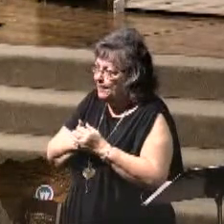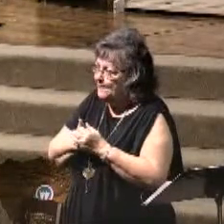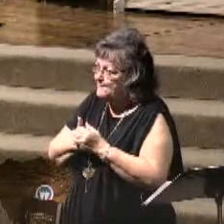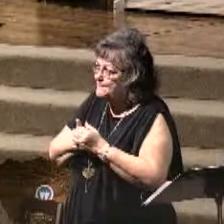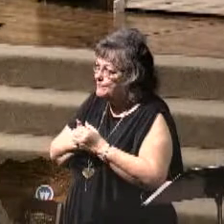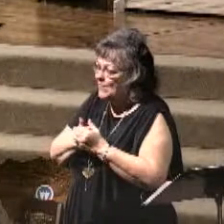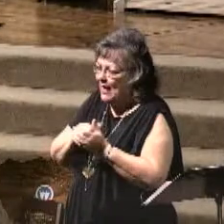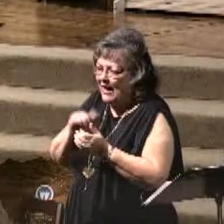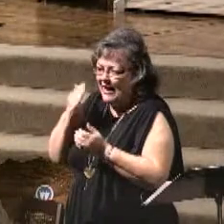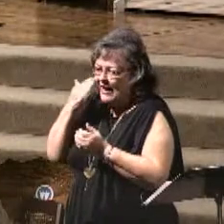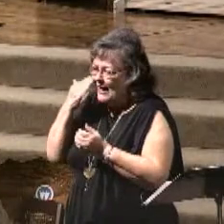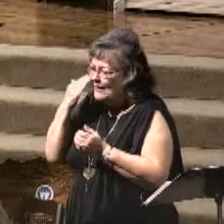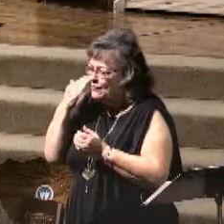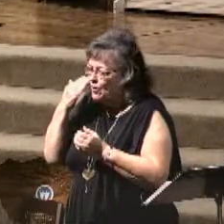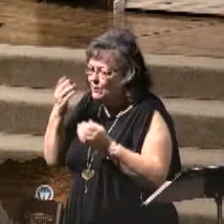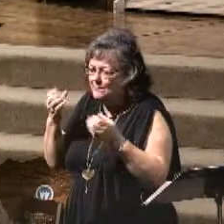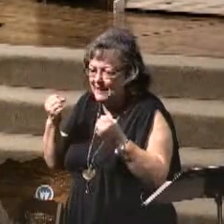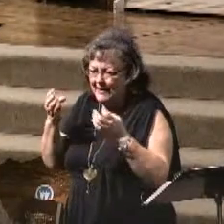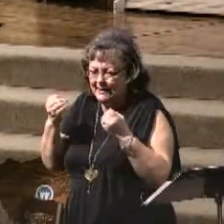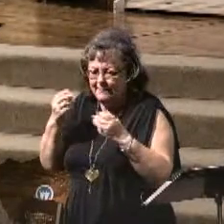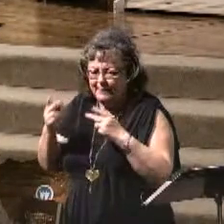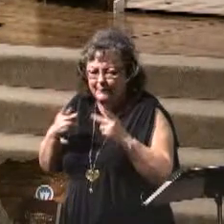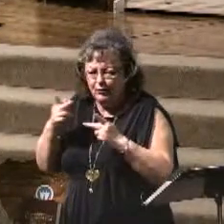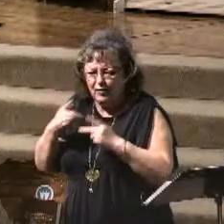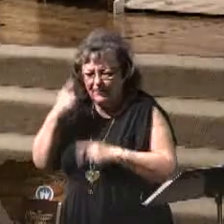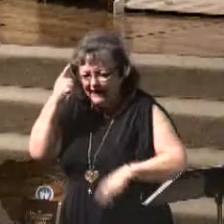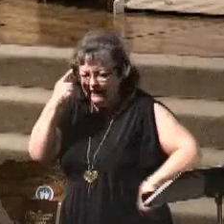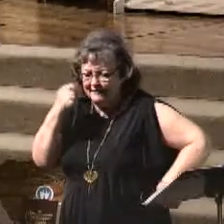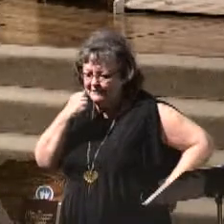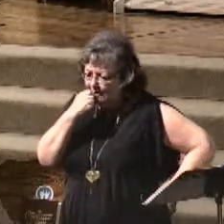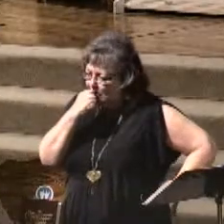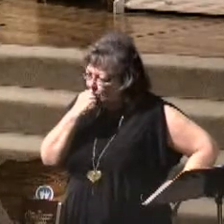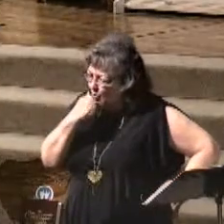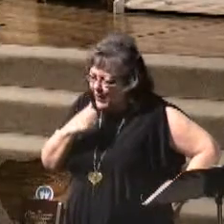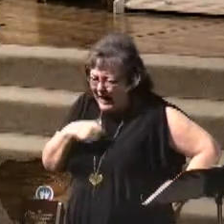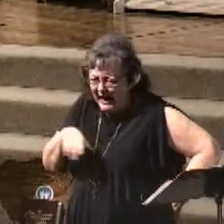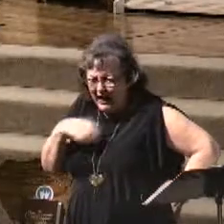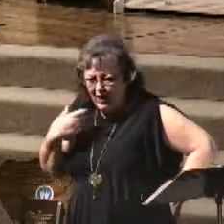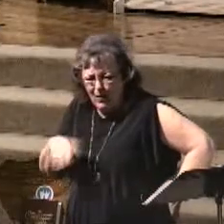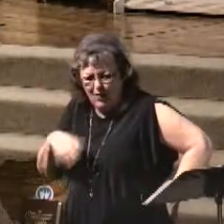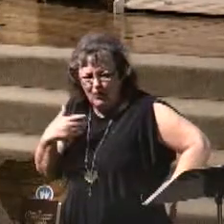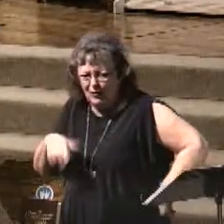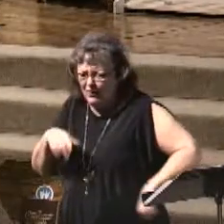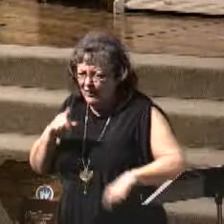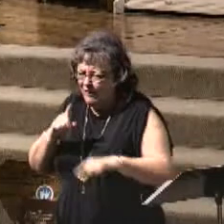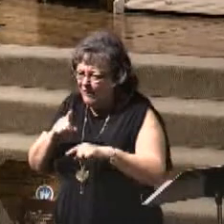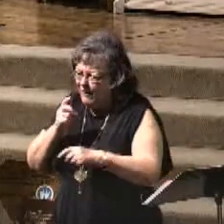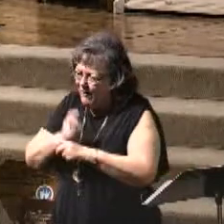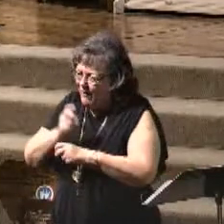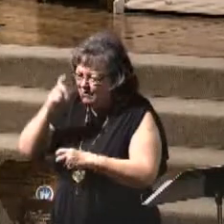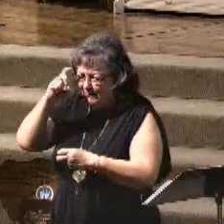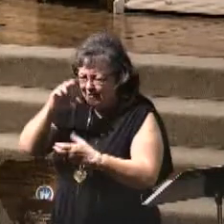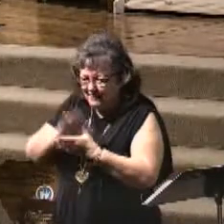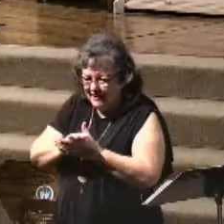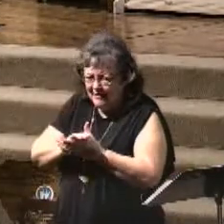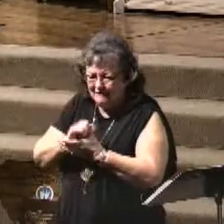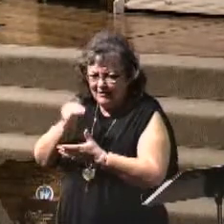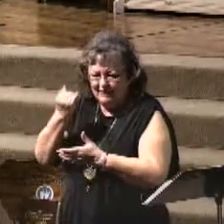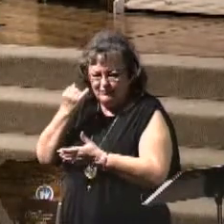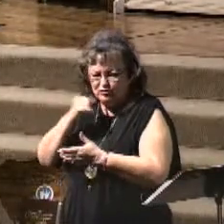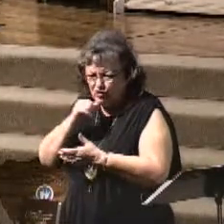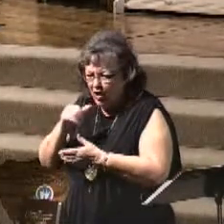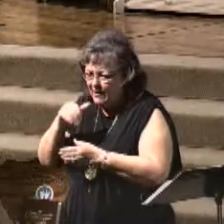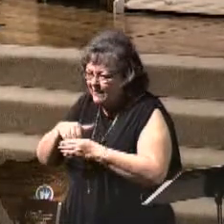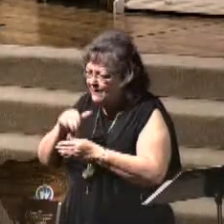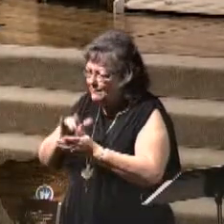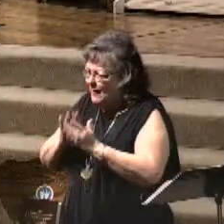And I know that many people are thinking, that's just unbelievable. If it weren't in the Bible, I